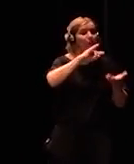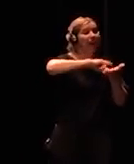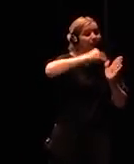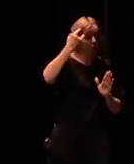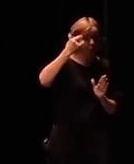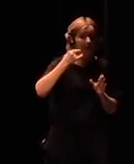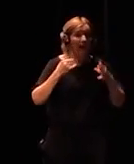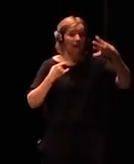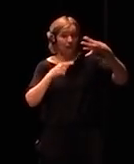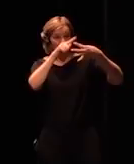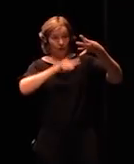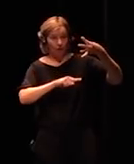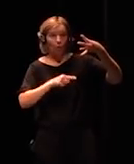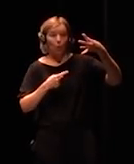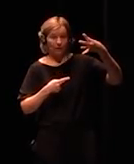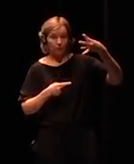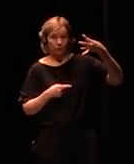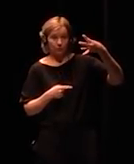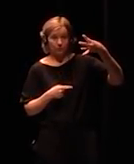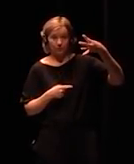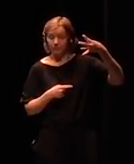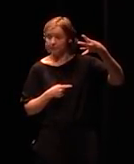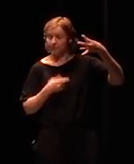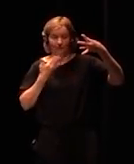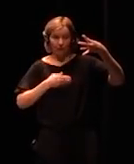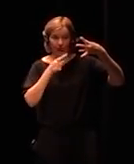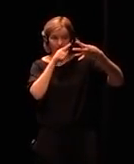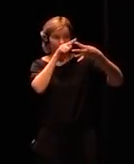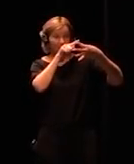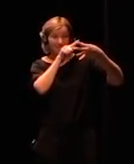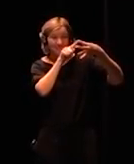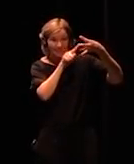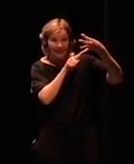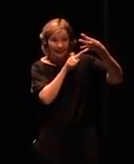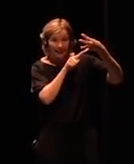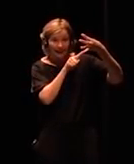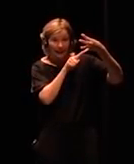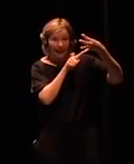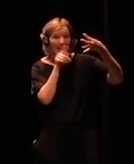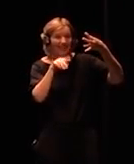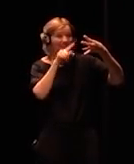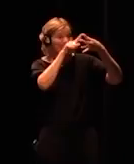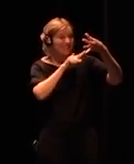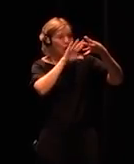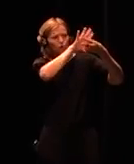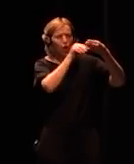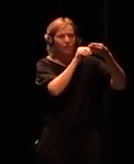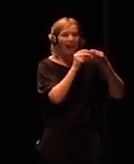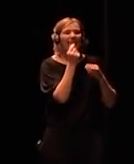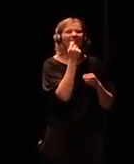top four companies have more money than the GDP of France they could buy France